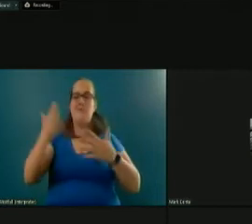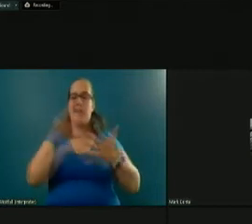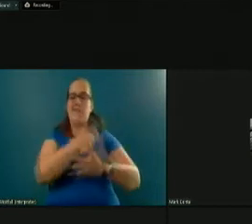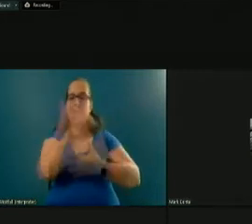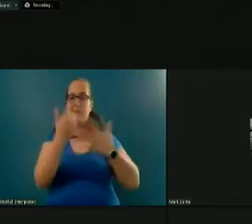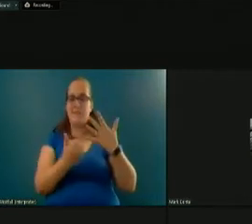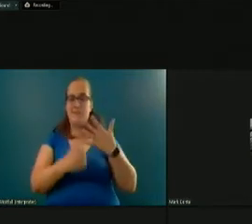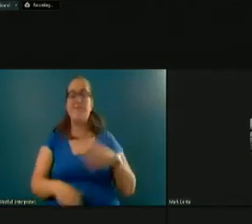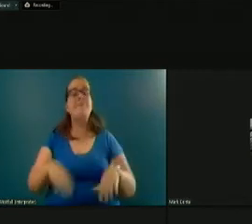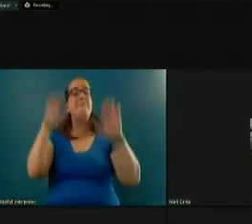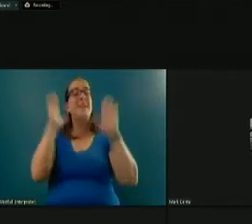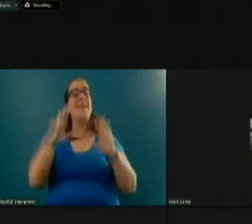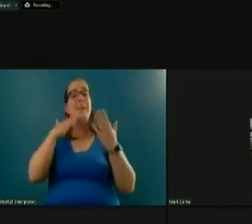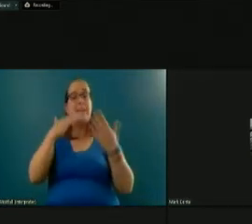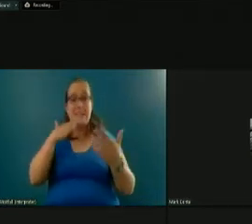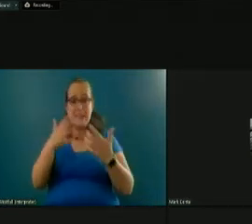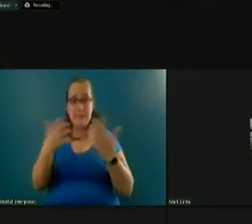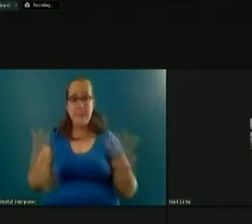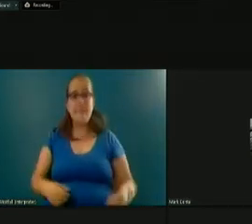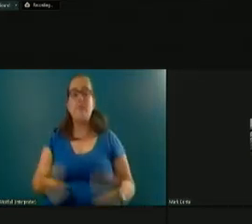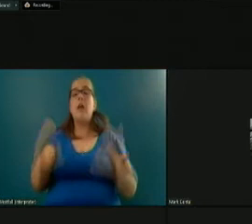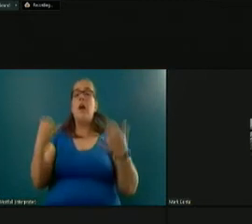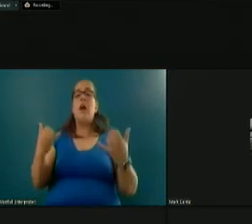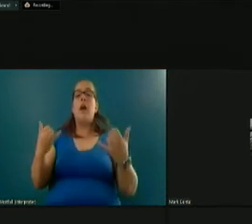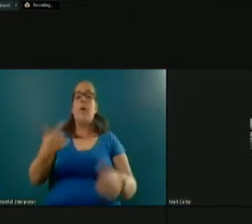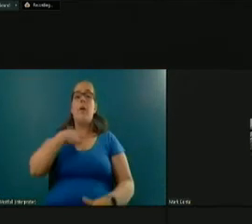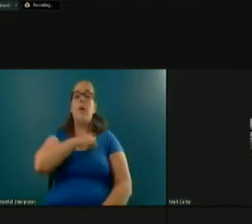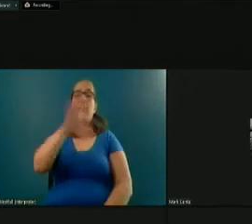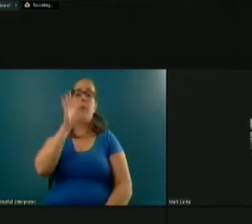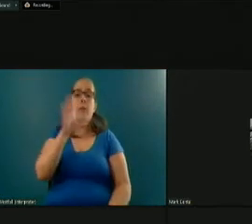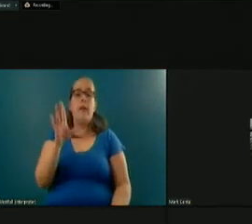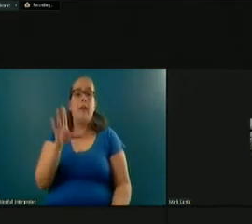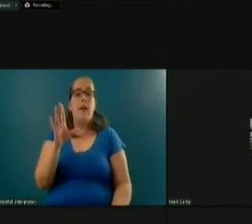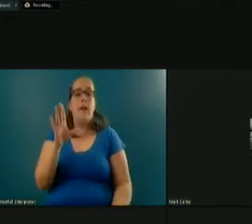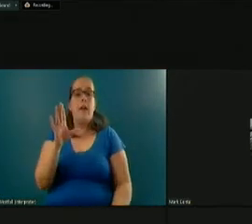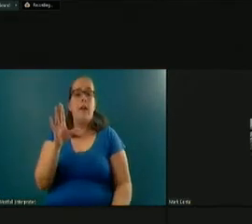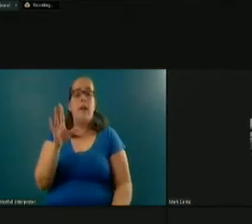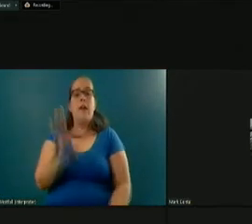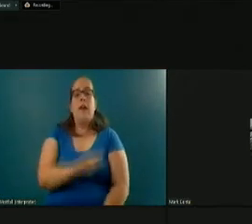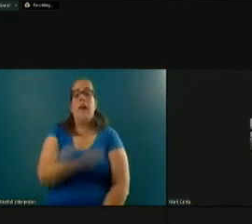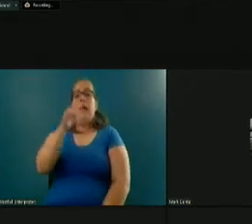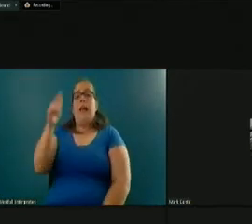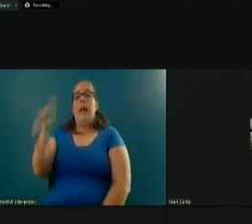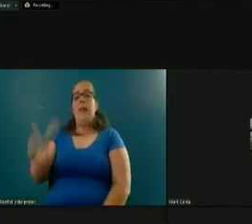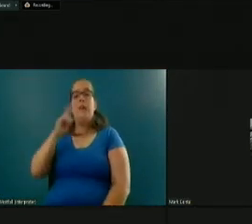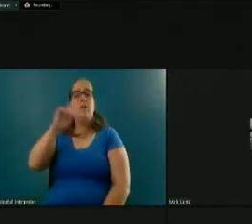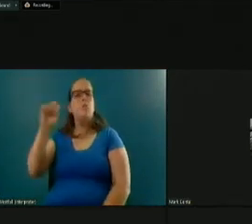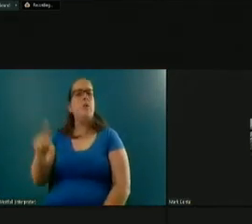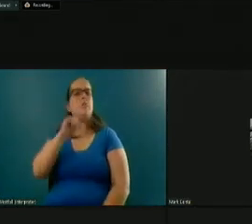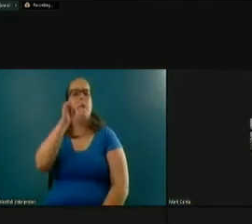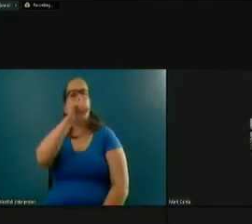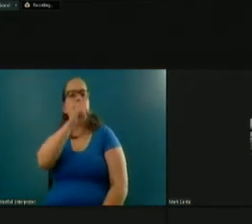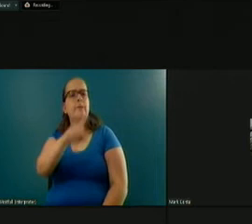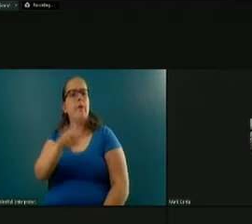Great. Thank you very much. At this time, we're going to, I'm going to hand off for a question. I'm not sure exactly